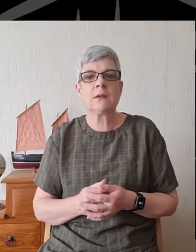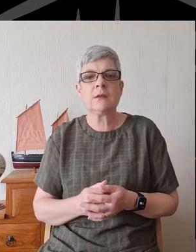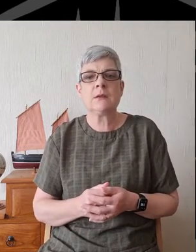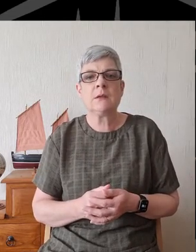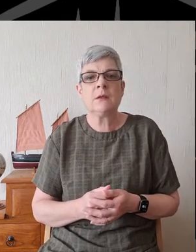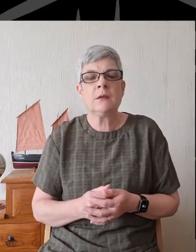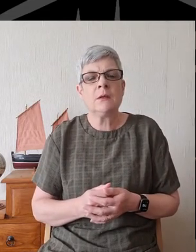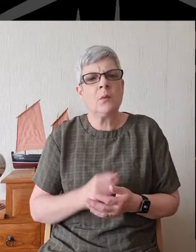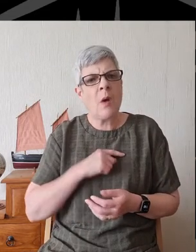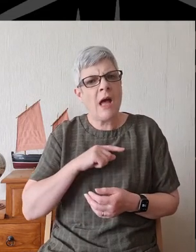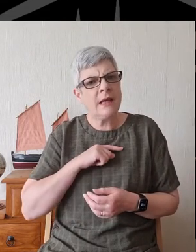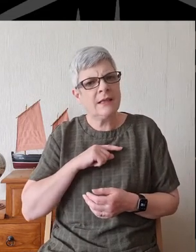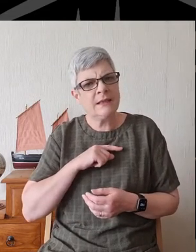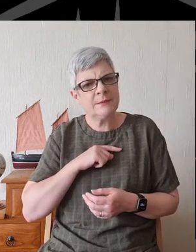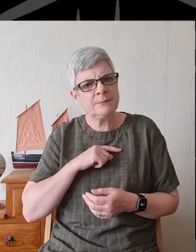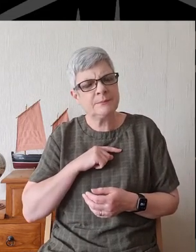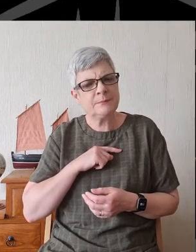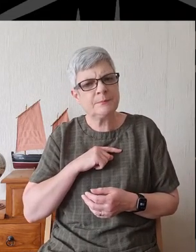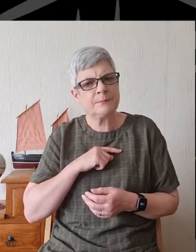Why?